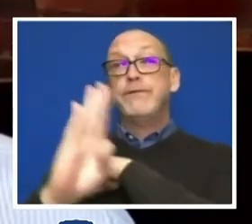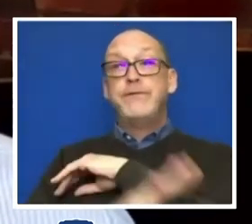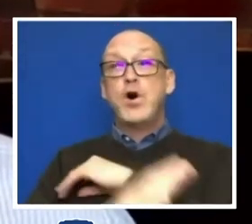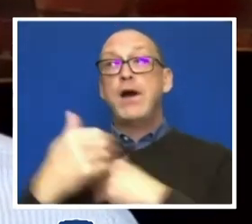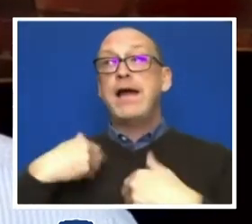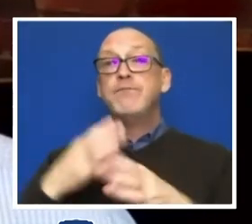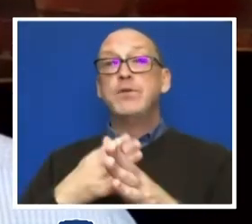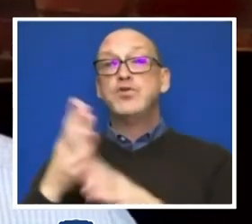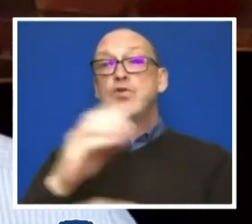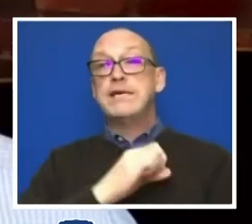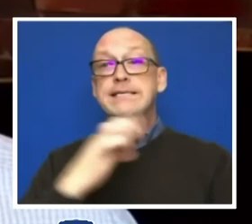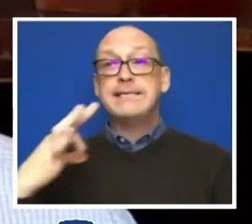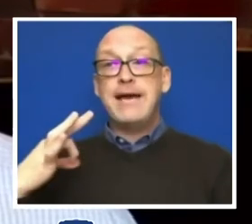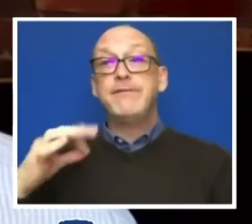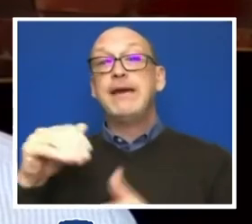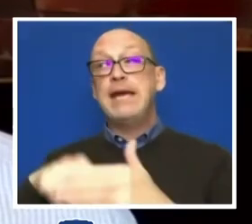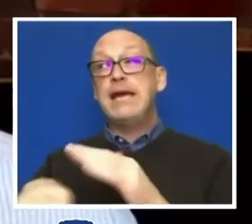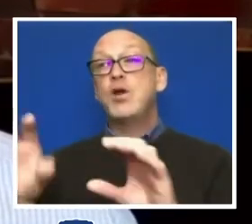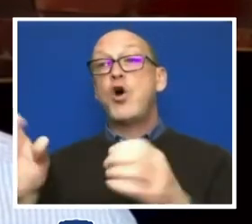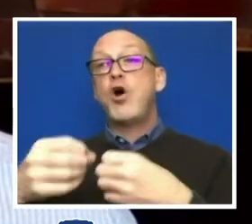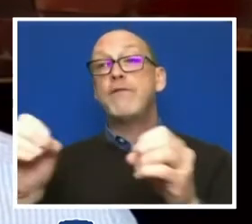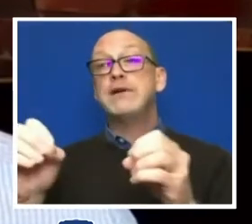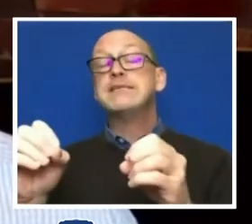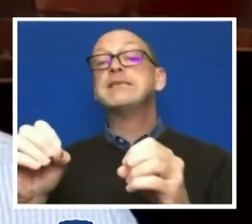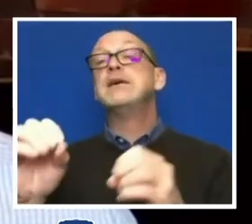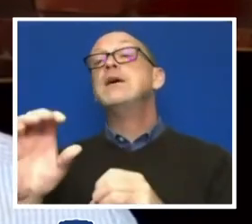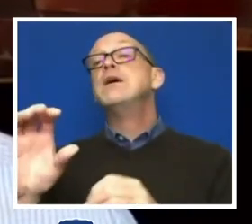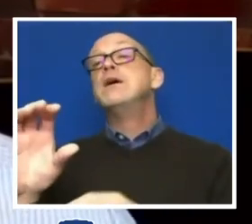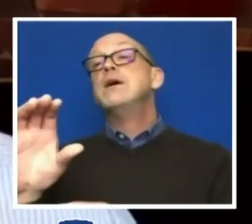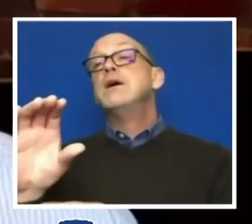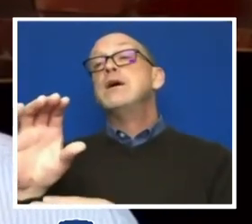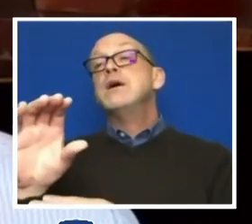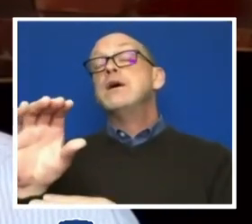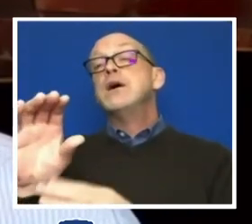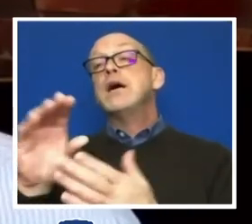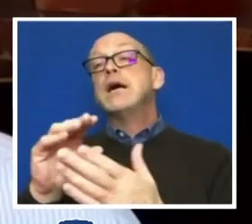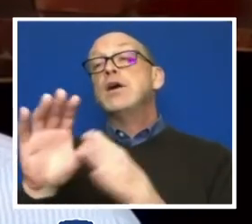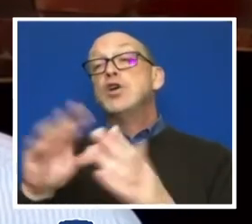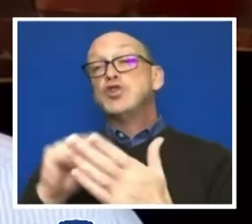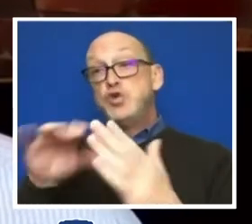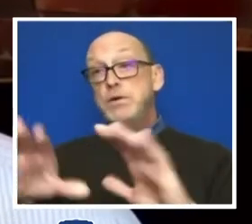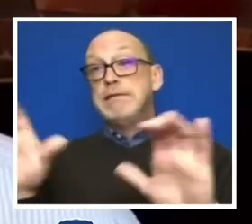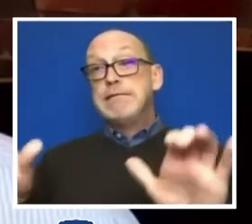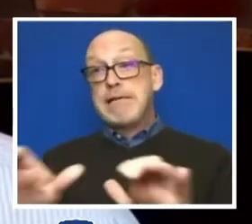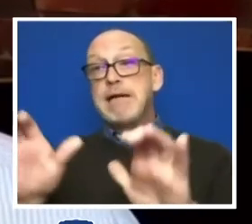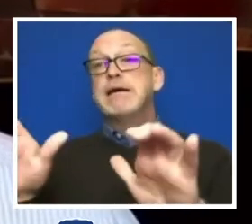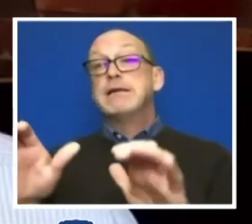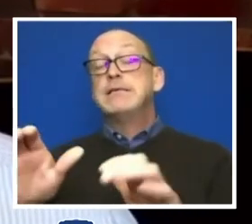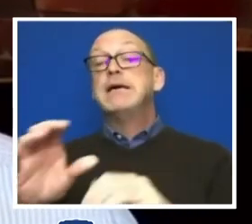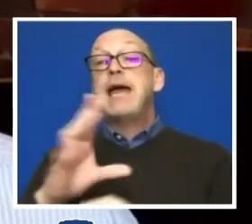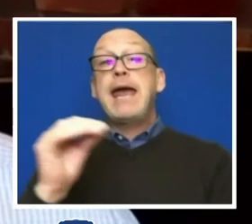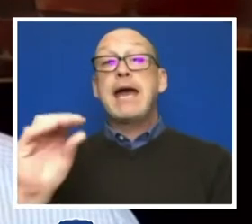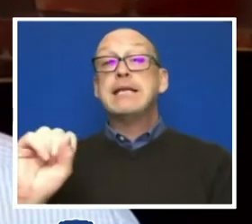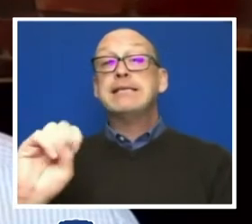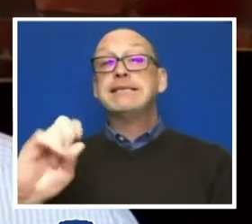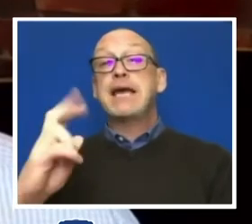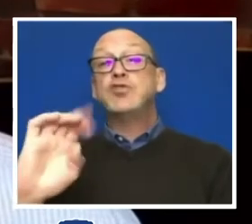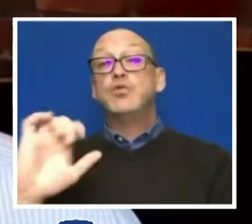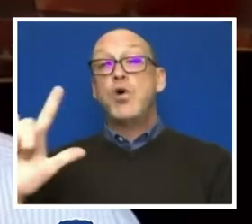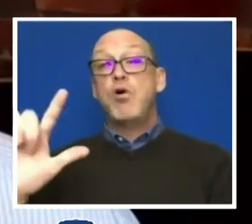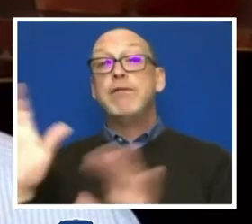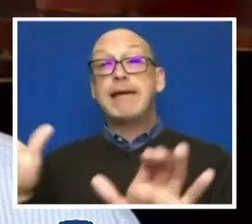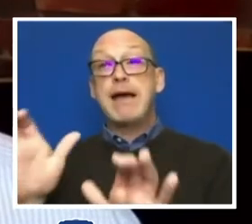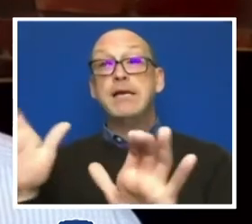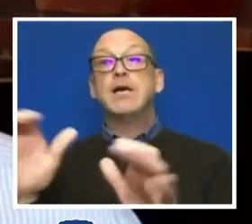of our staff in the offices of Student Conduct and Sexual Misconduct Prevention and Response trained in facilitating restorative justice processes. You know, we